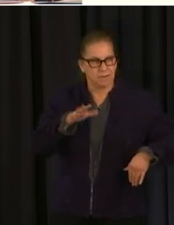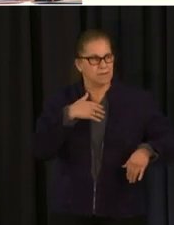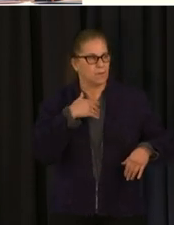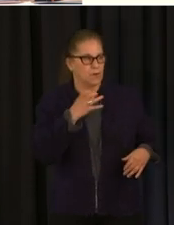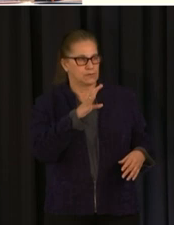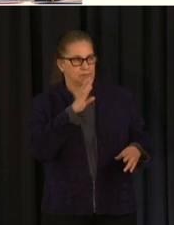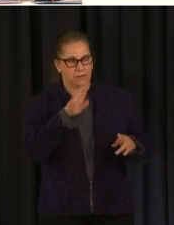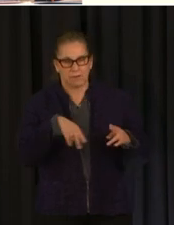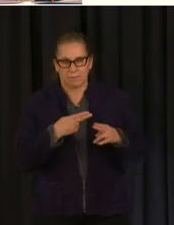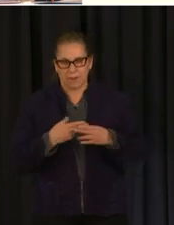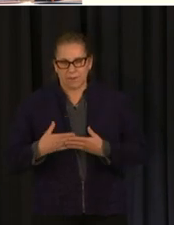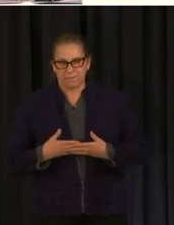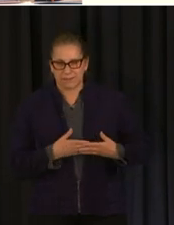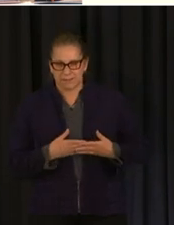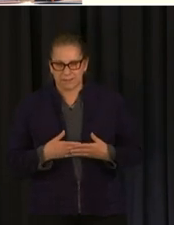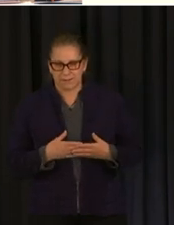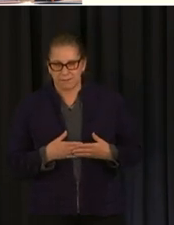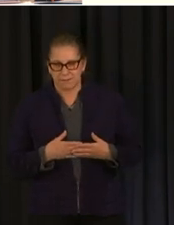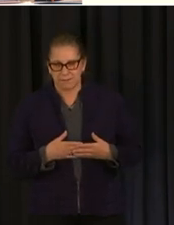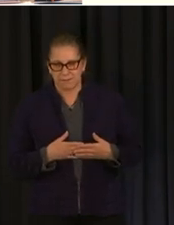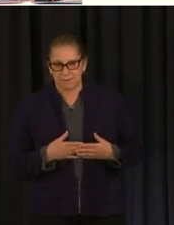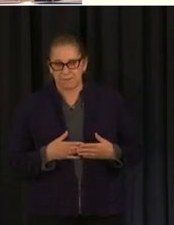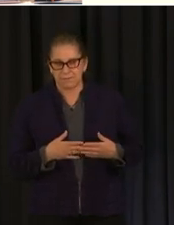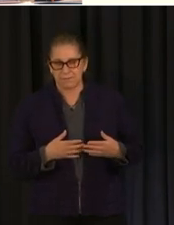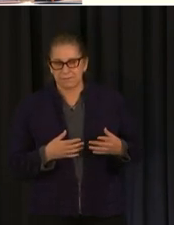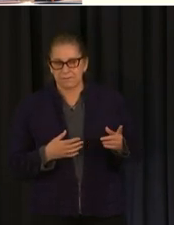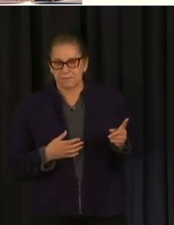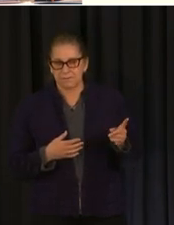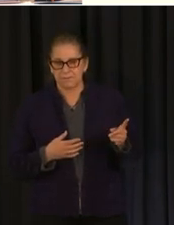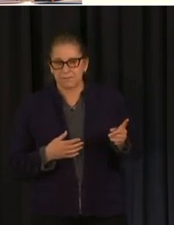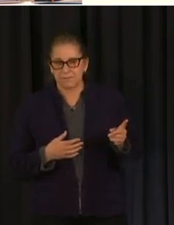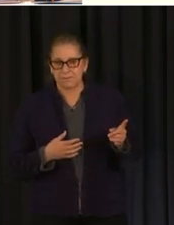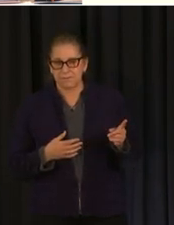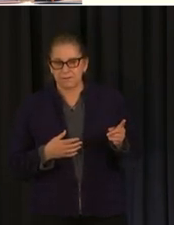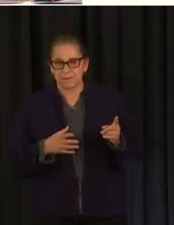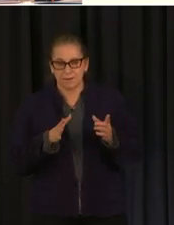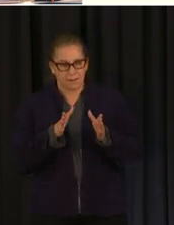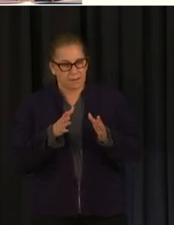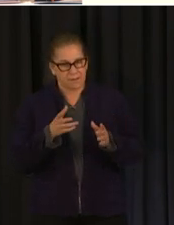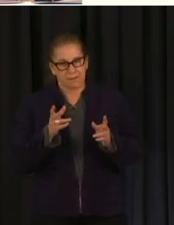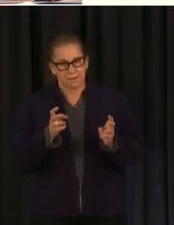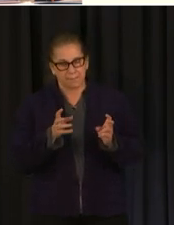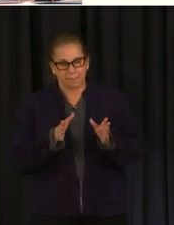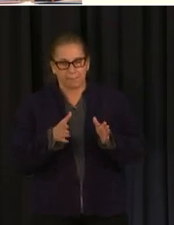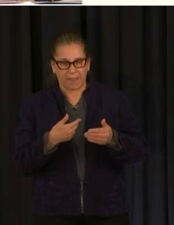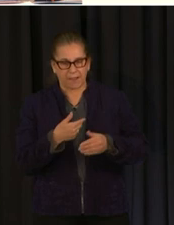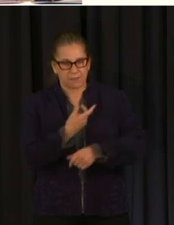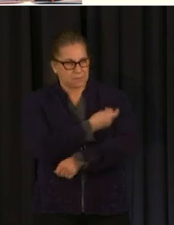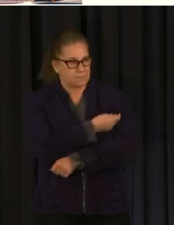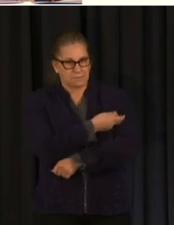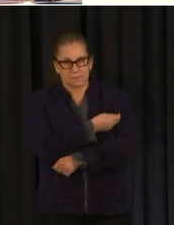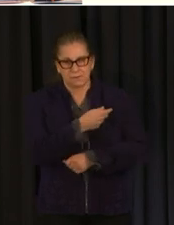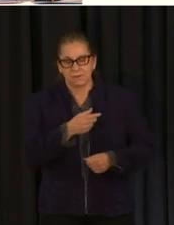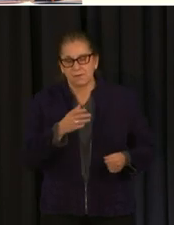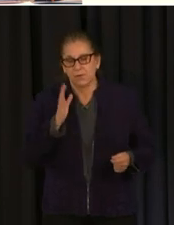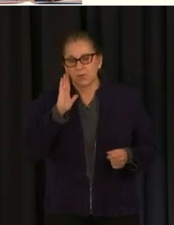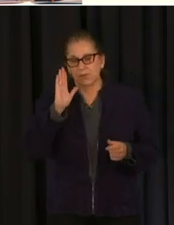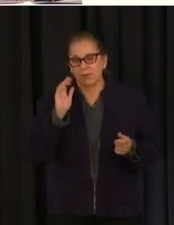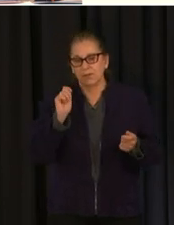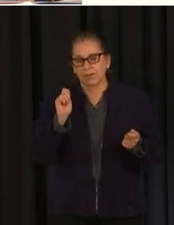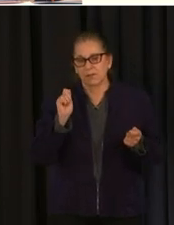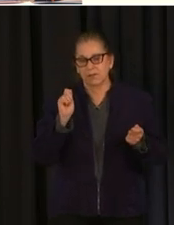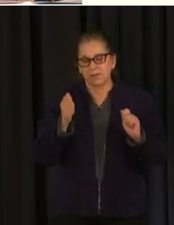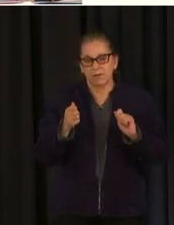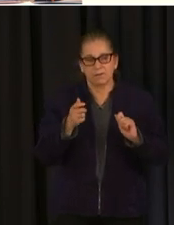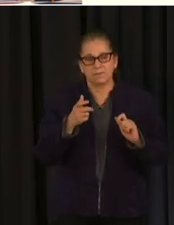packaging is not explained expected to change substantially uh before the fall so when we get a vial of vaccine